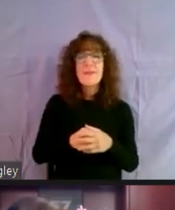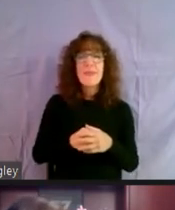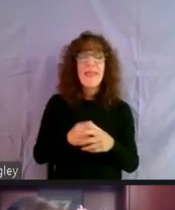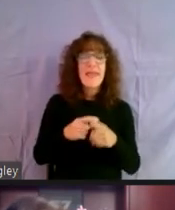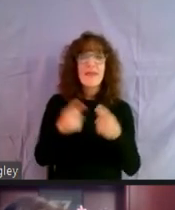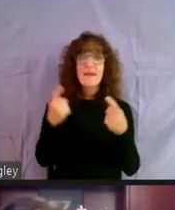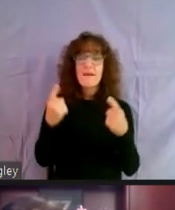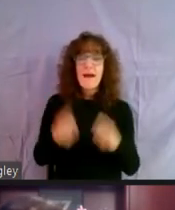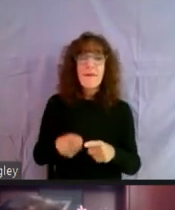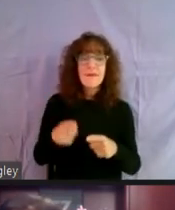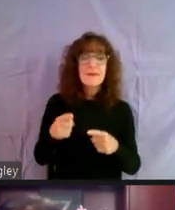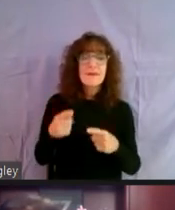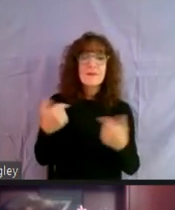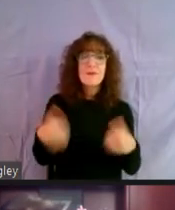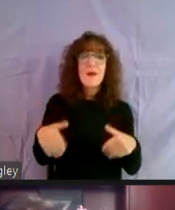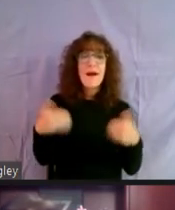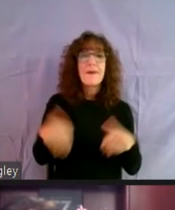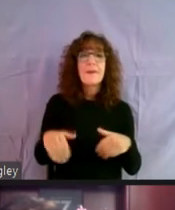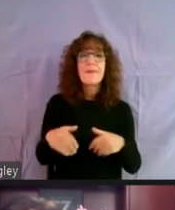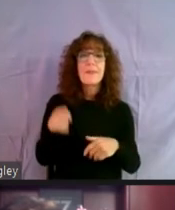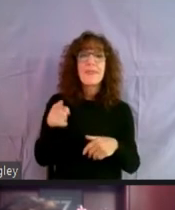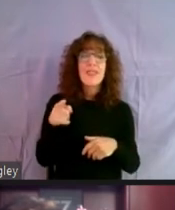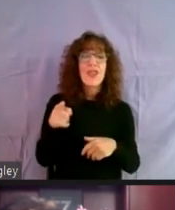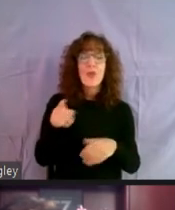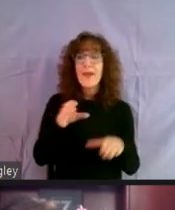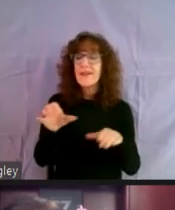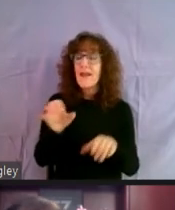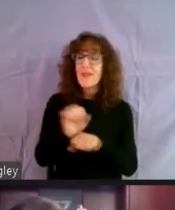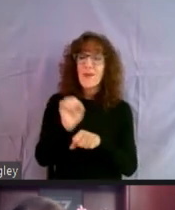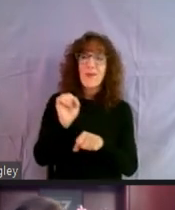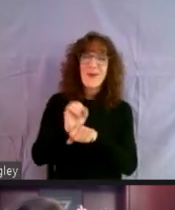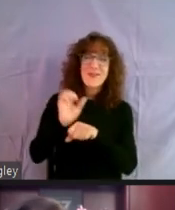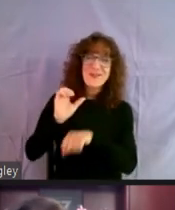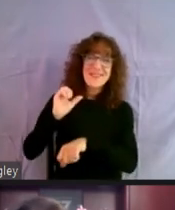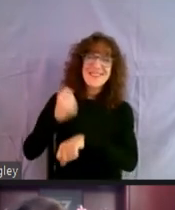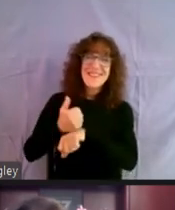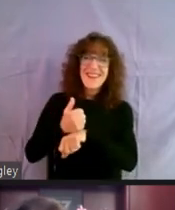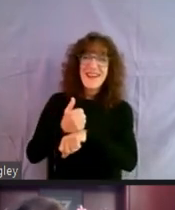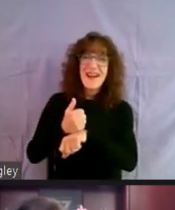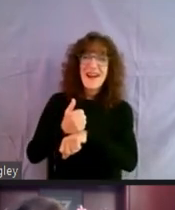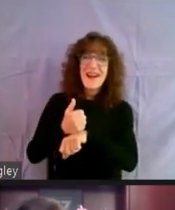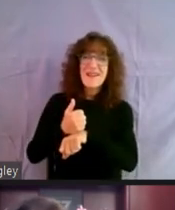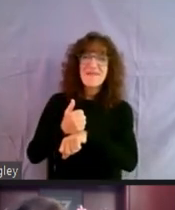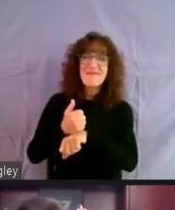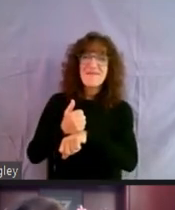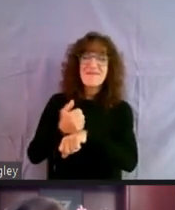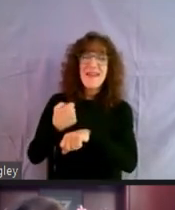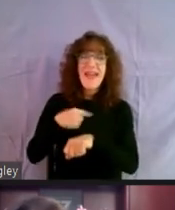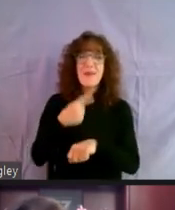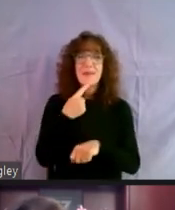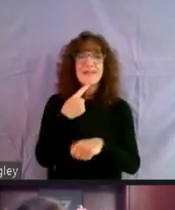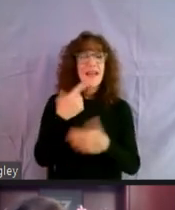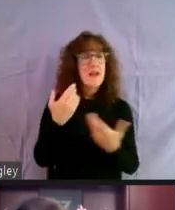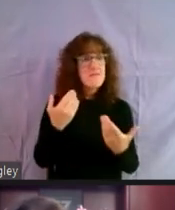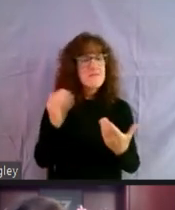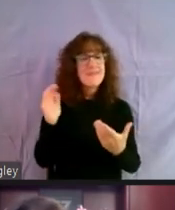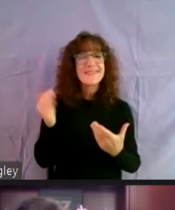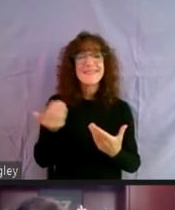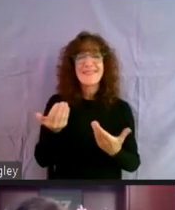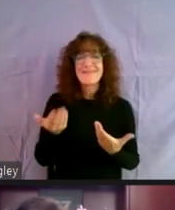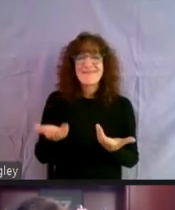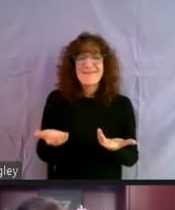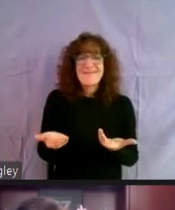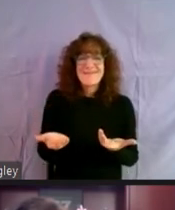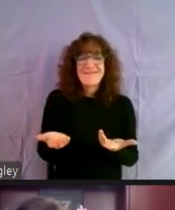and, um, you had just done all the work to set that up. And we said, well, um, it seems like a no brainer.